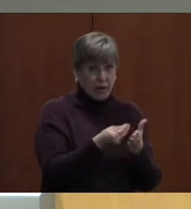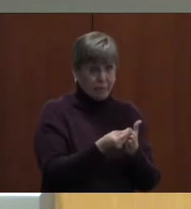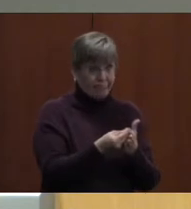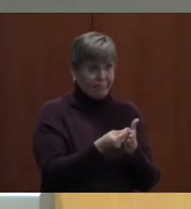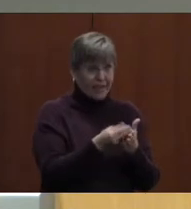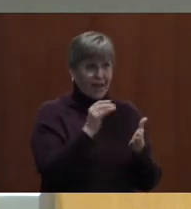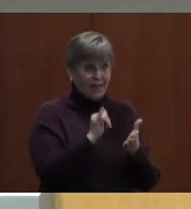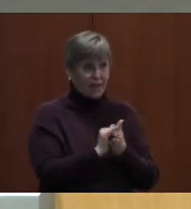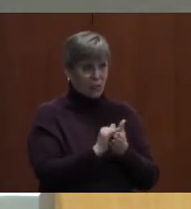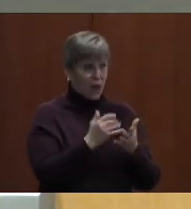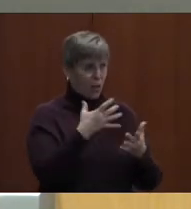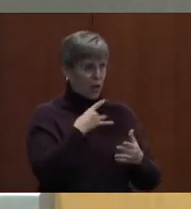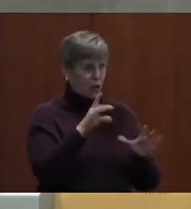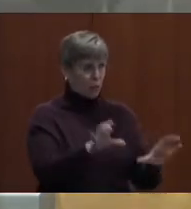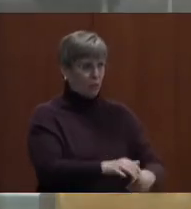do.